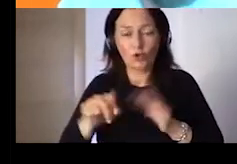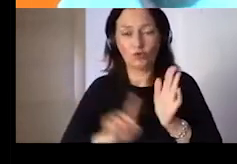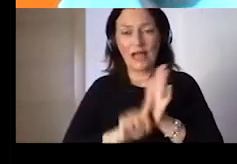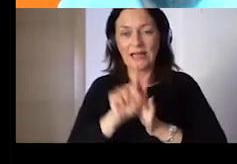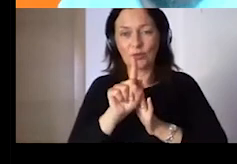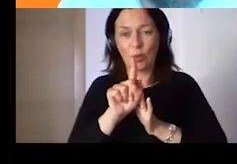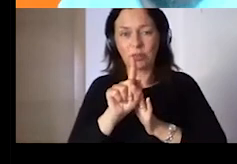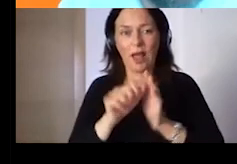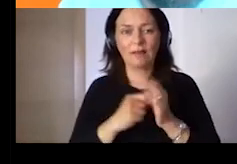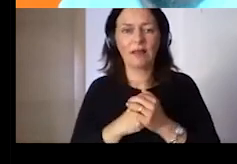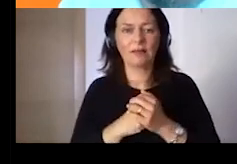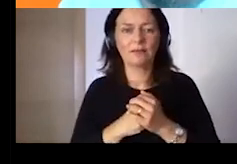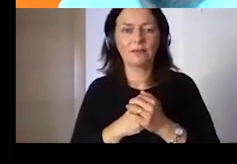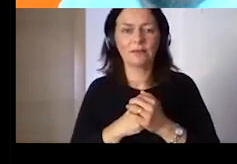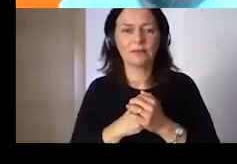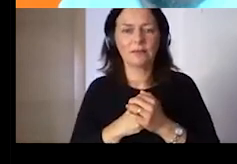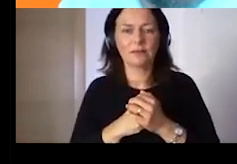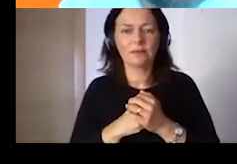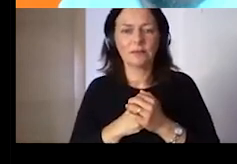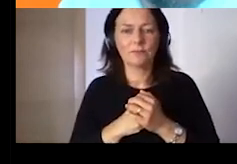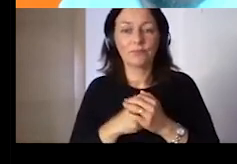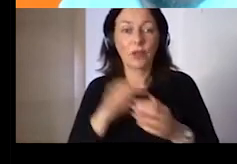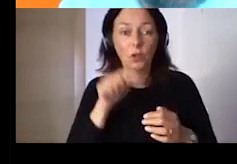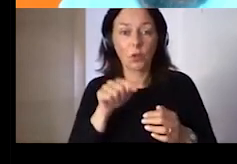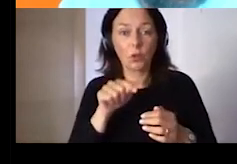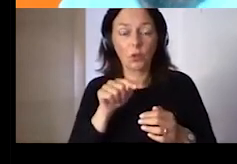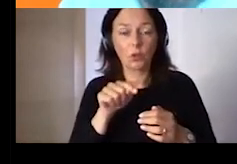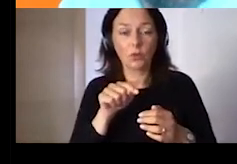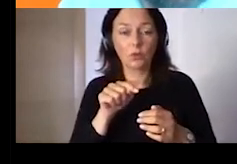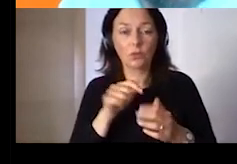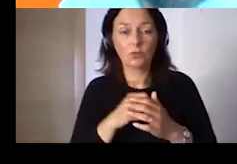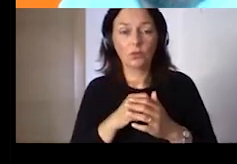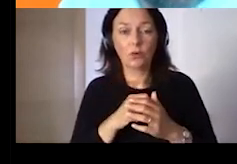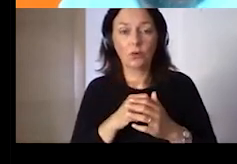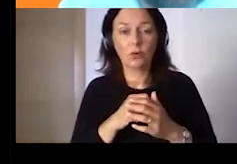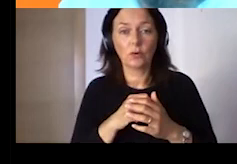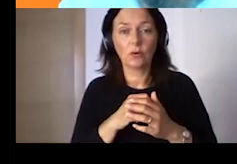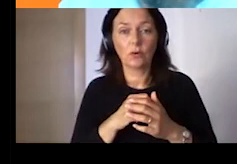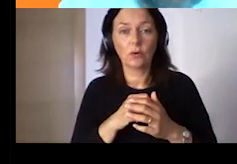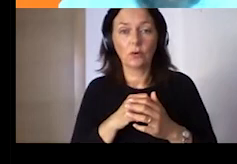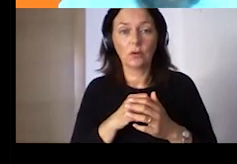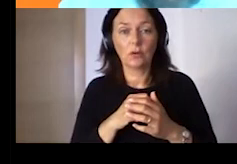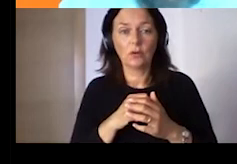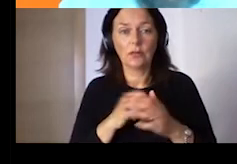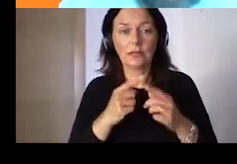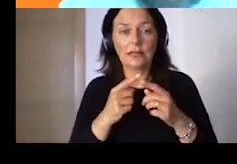These are the reasons why people